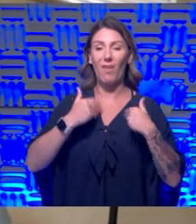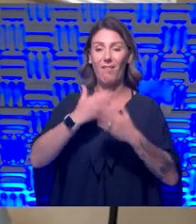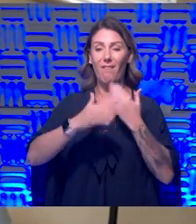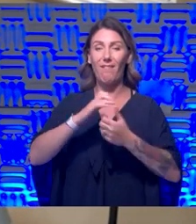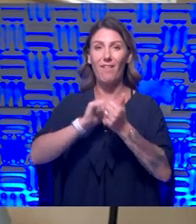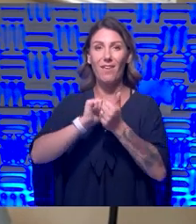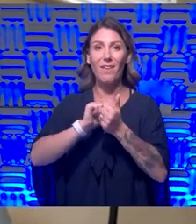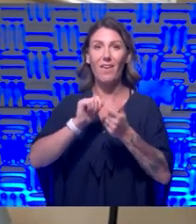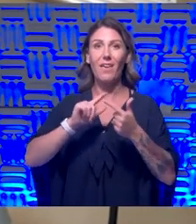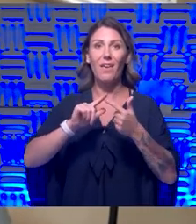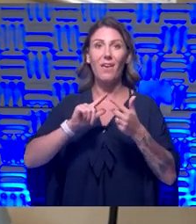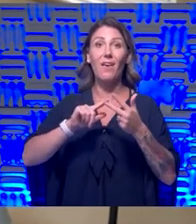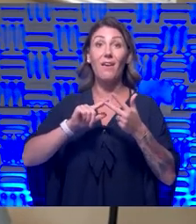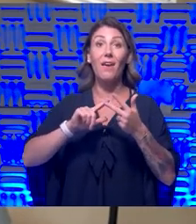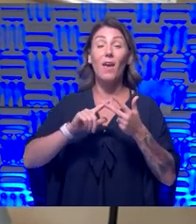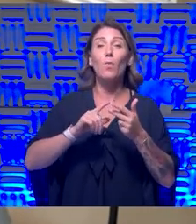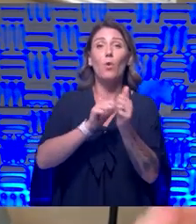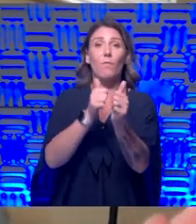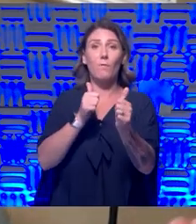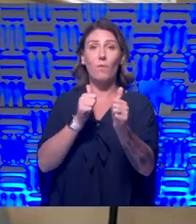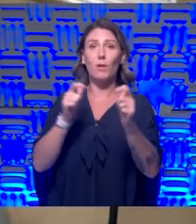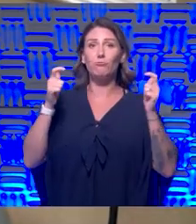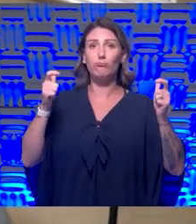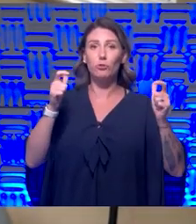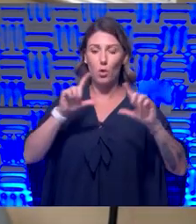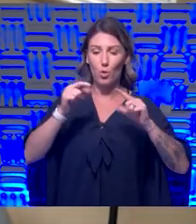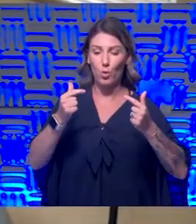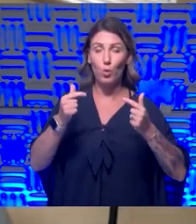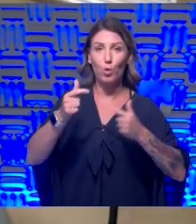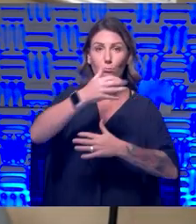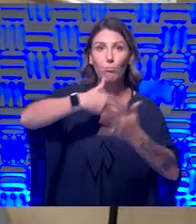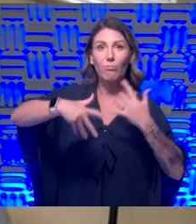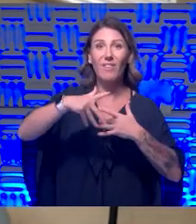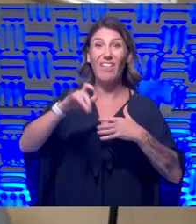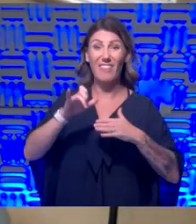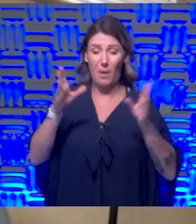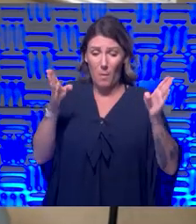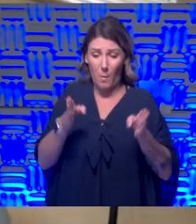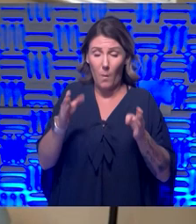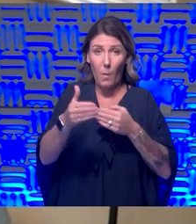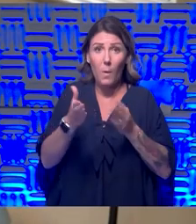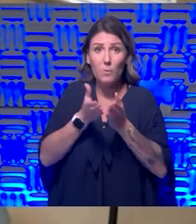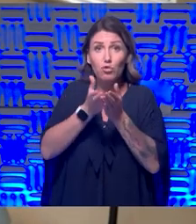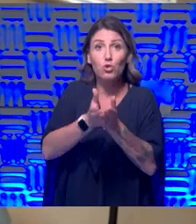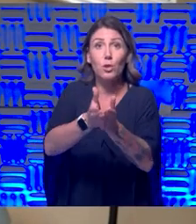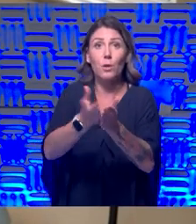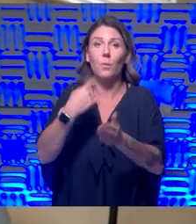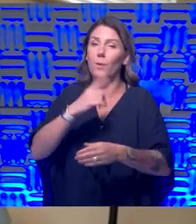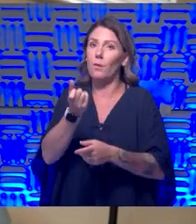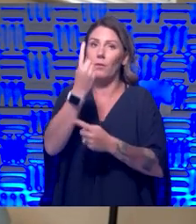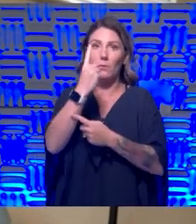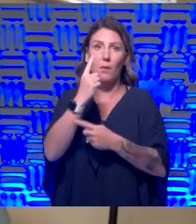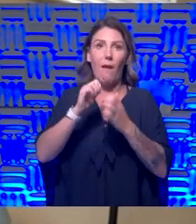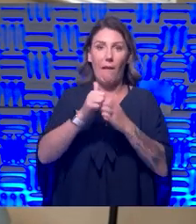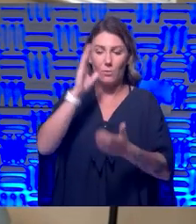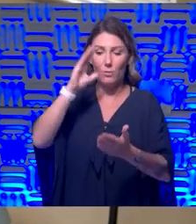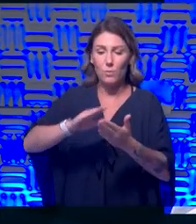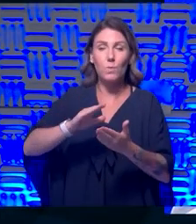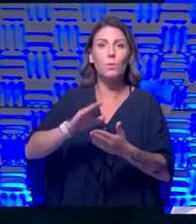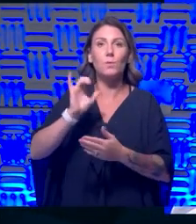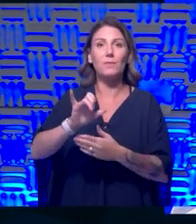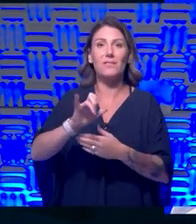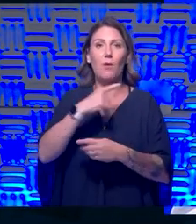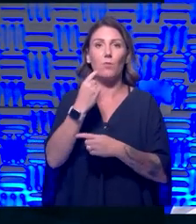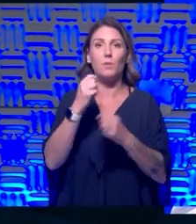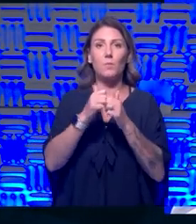tried to stay away from larger group gatherings. So even on that confined space, we understand what we can do to reduce risk of getting this